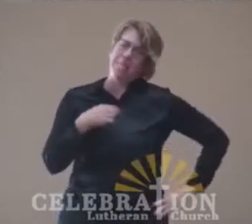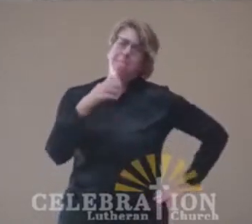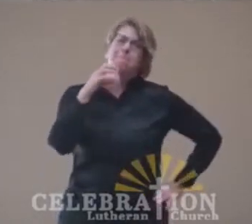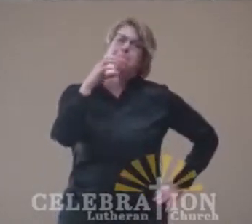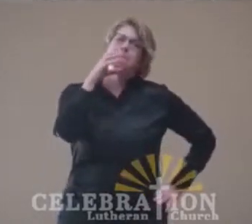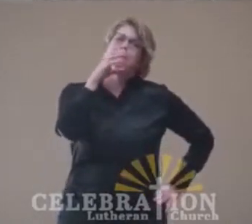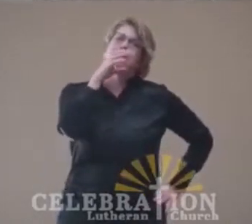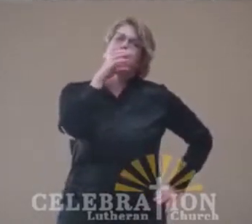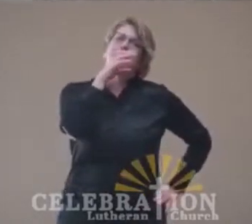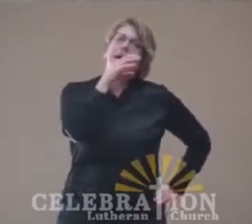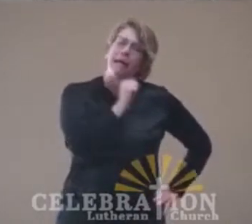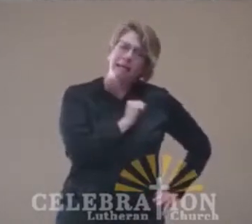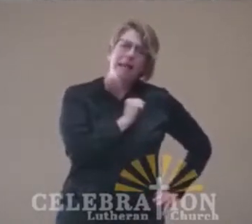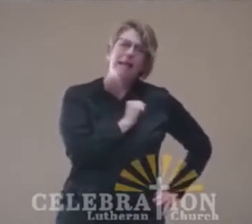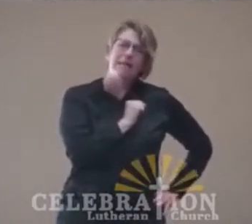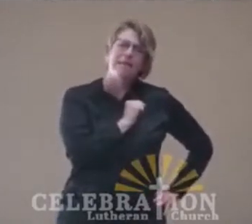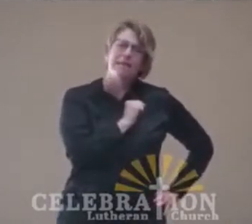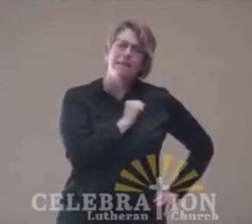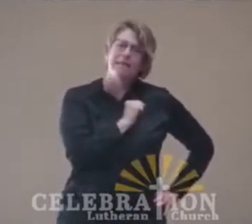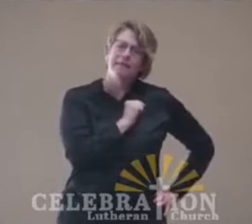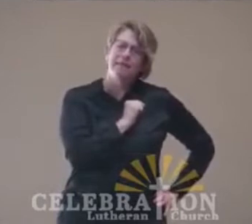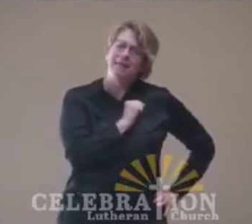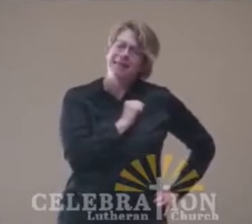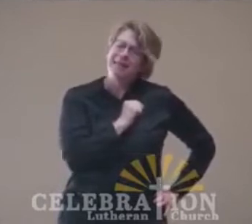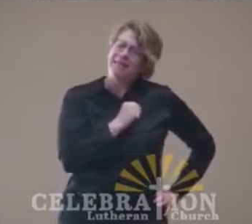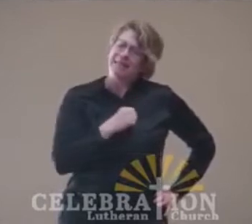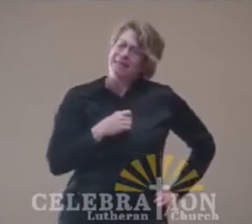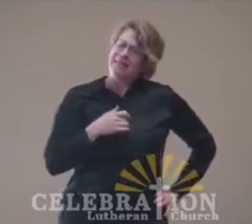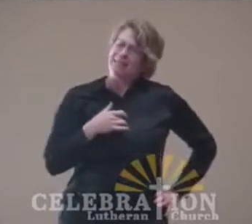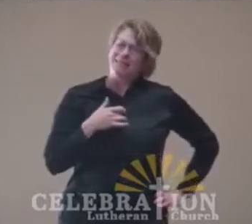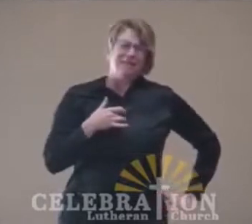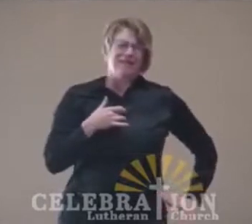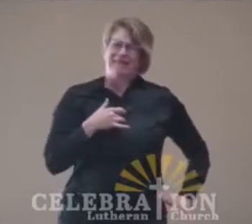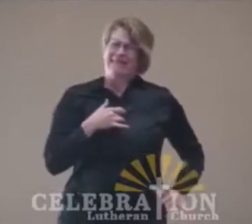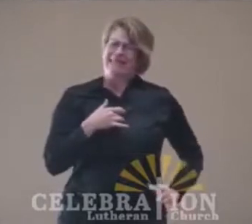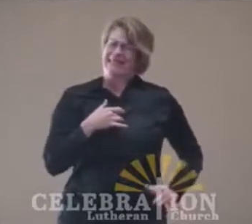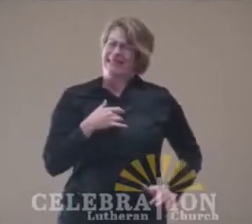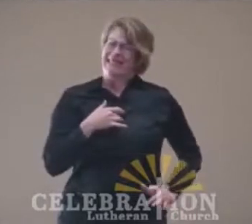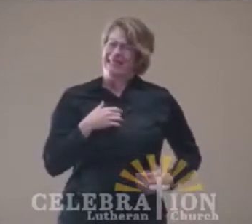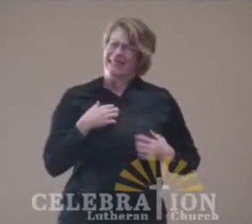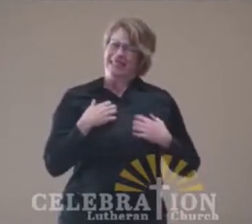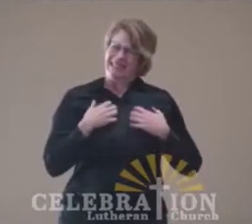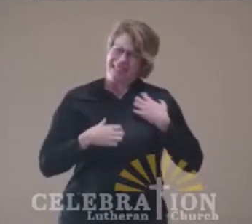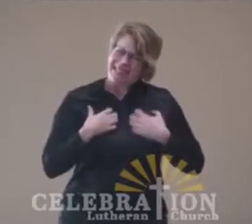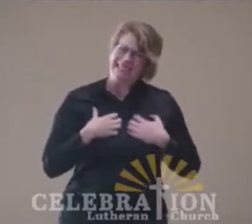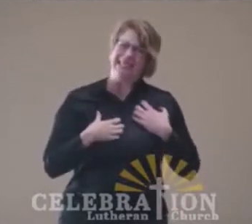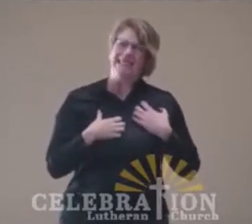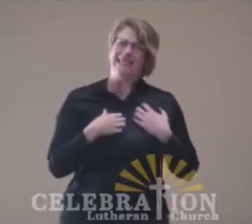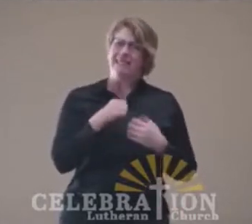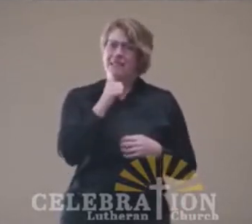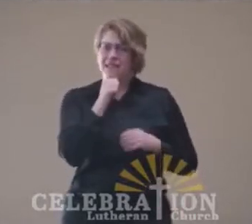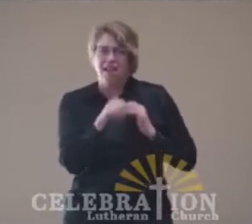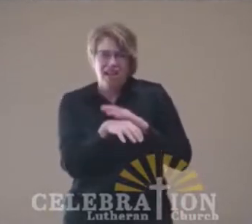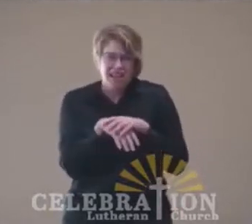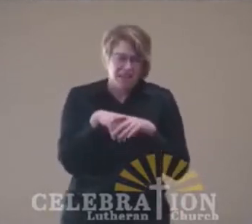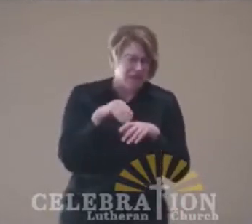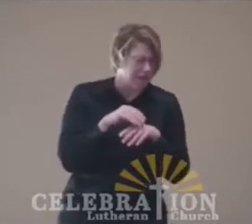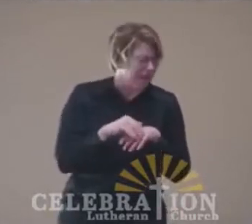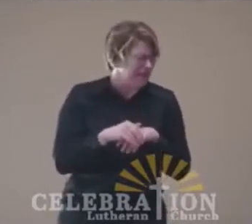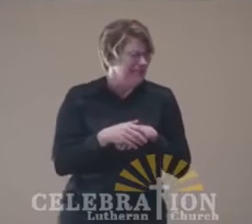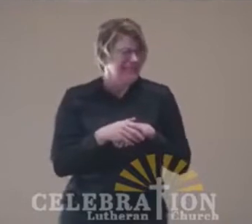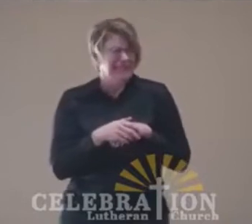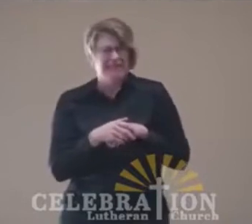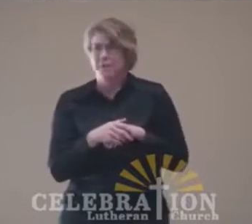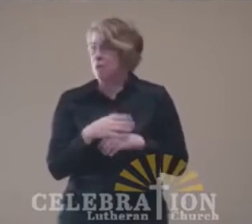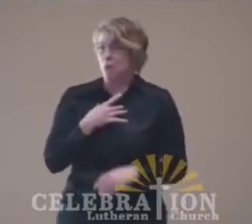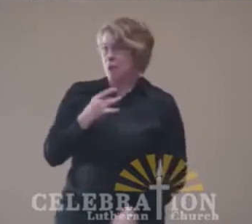worshiping with us online, that doesn't feel uncomfortable. Myself included. And we